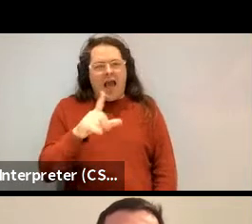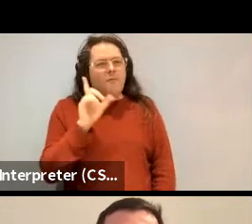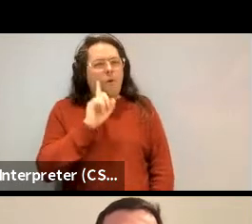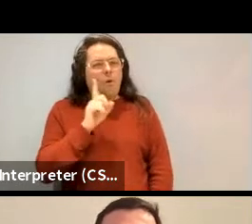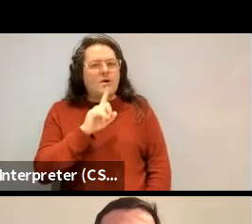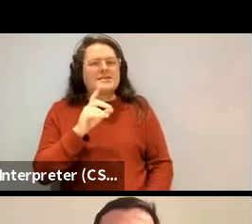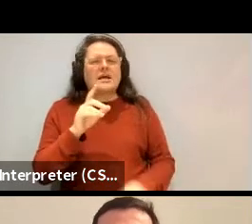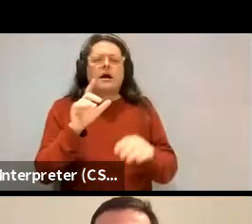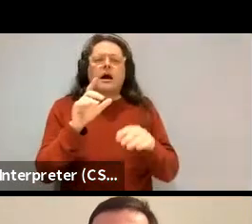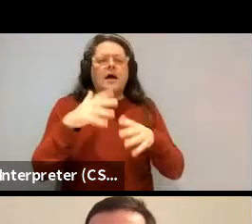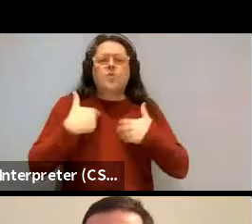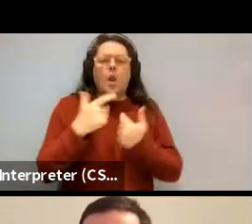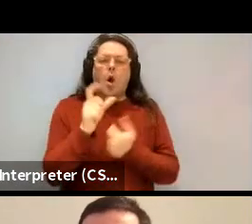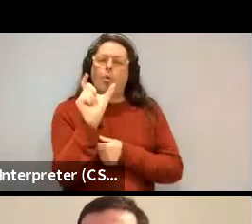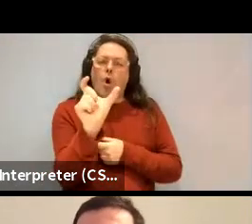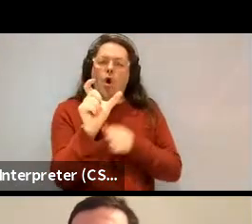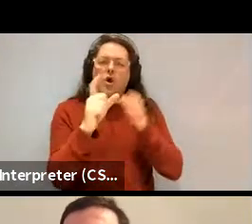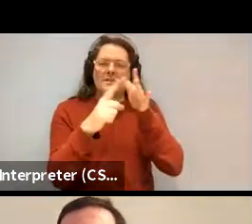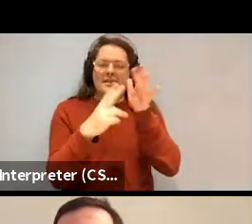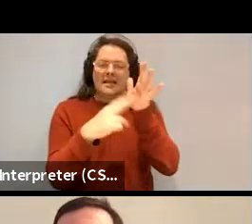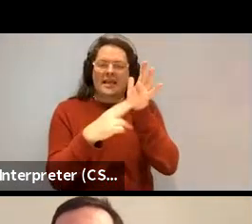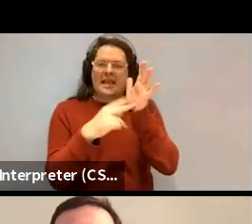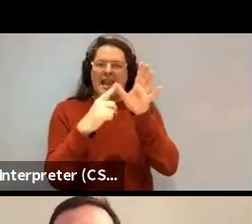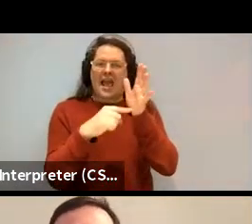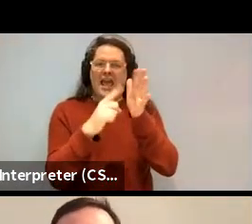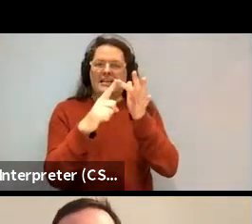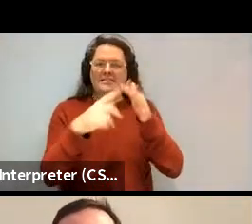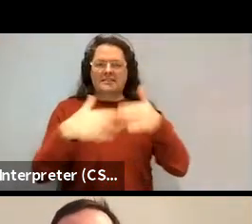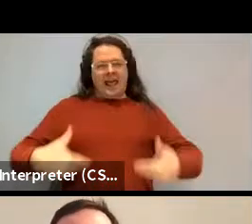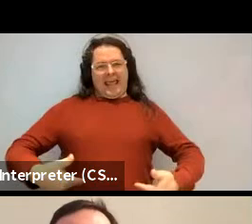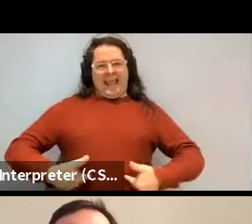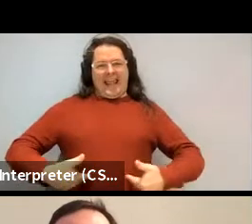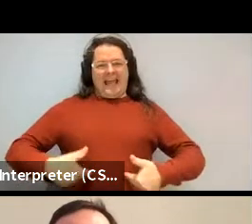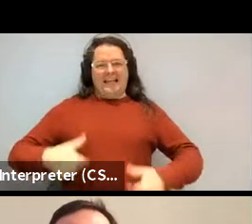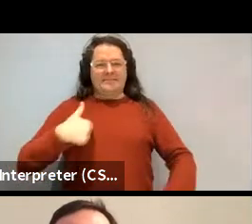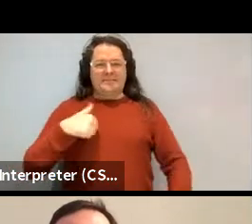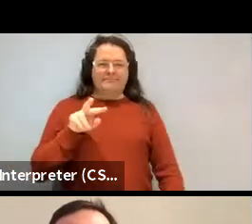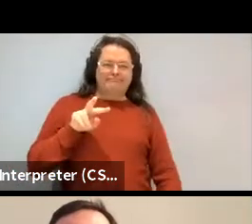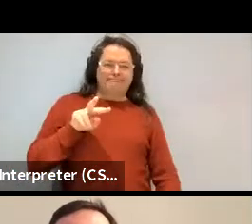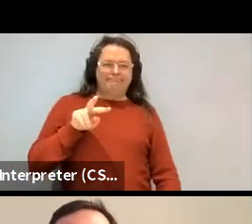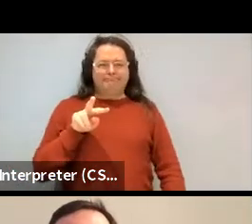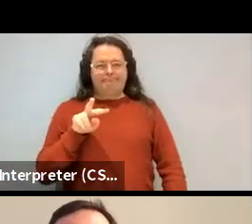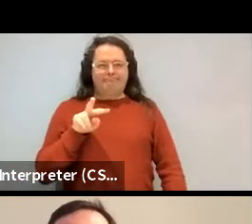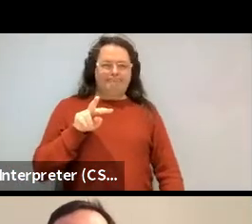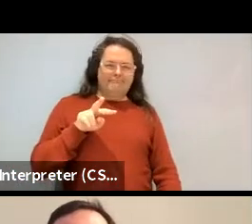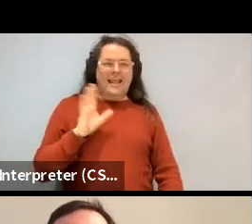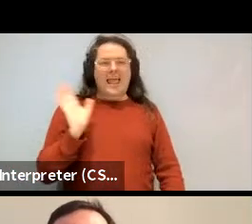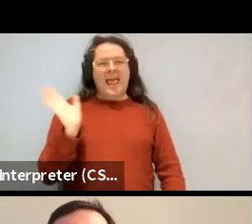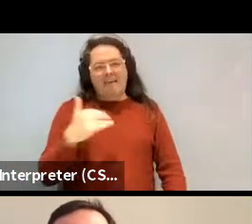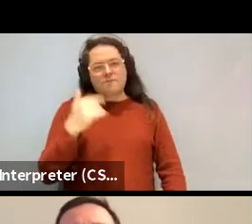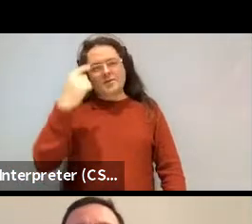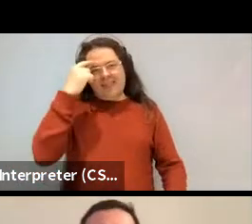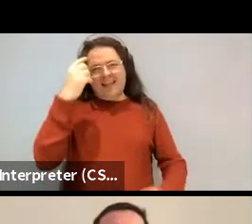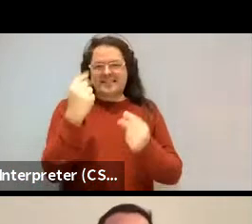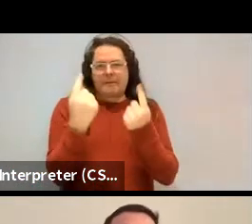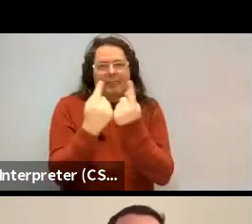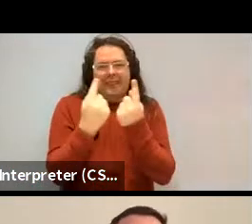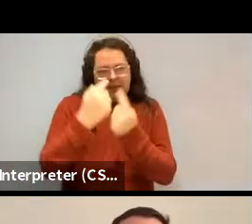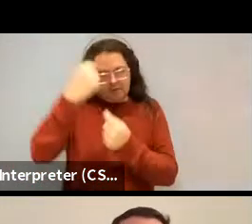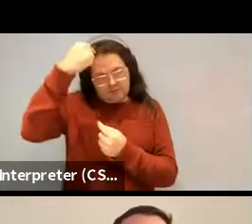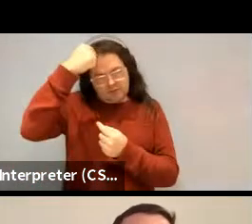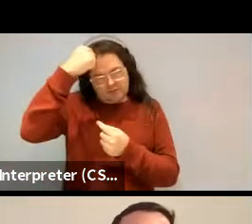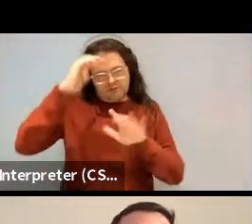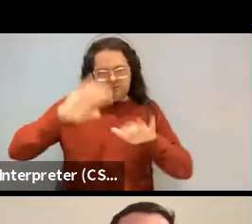of the word innate. I try and avoid it. I mean, I think really, I mean, everyone thinks there's innate stuff. So, you know, everyone,